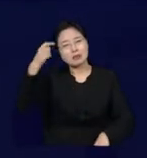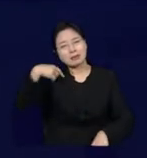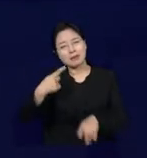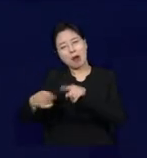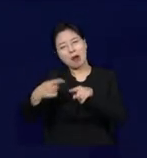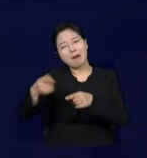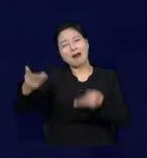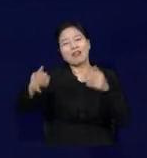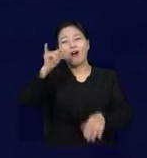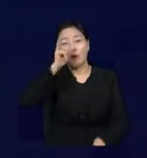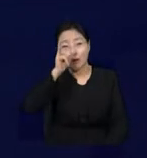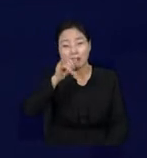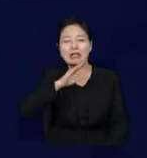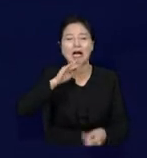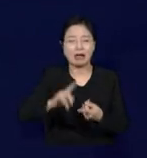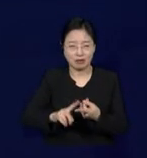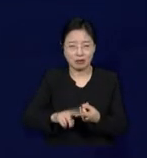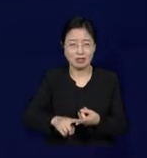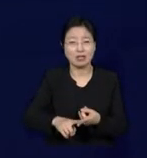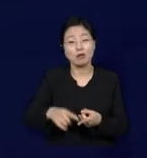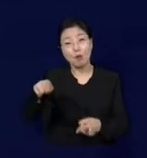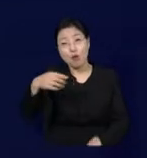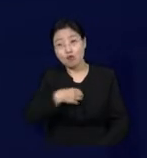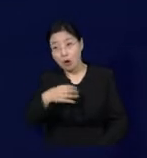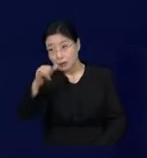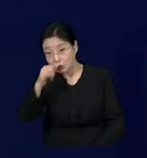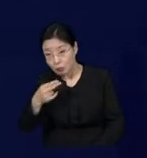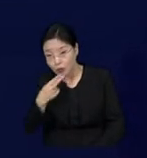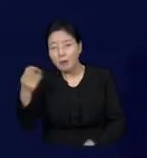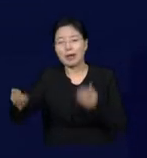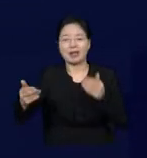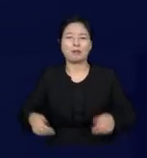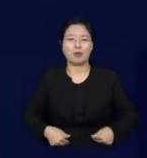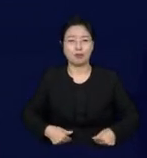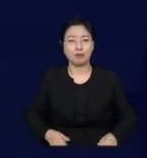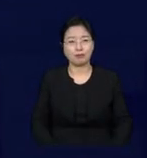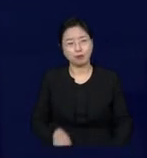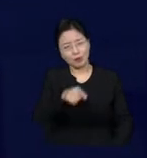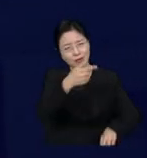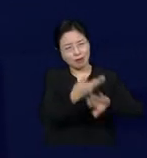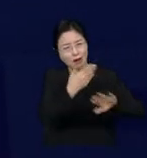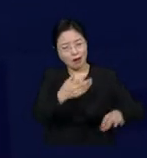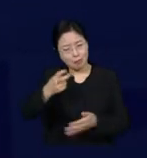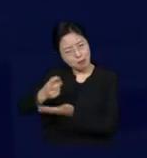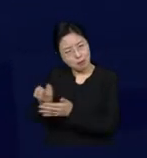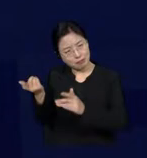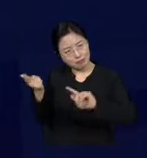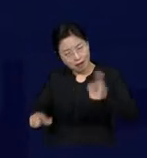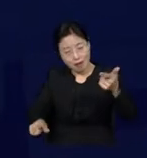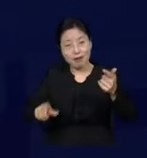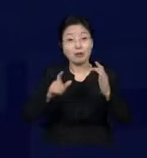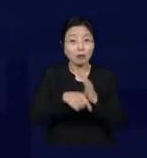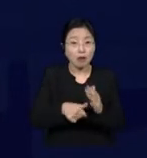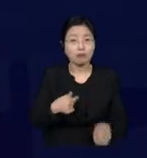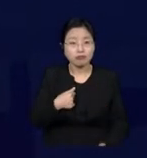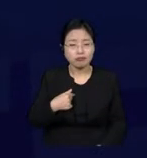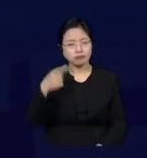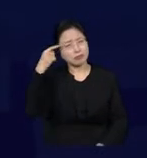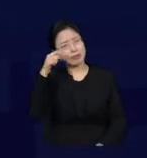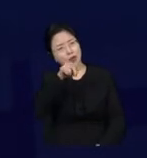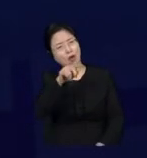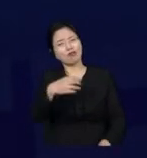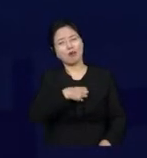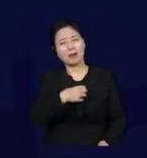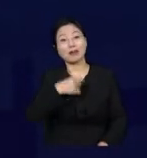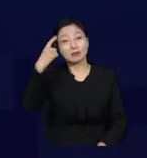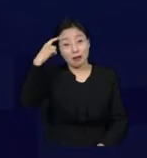If something is different, if something is out of the norm, we're going to make an assessment about it. We're going to make a judgment. And when we